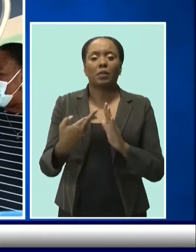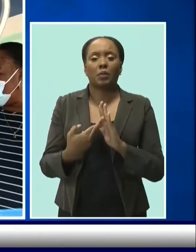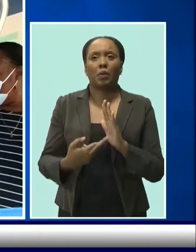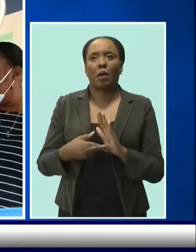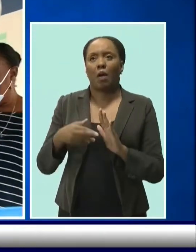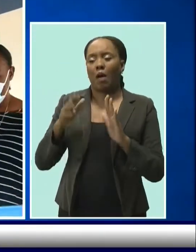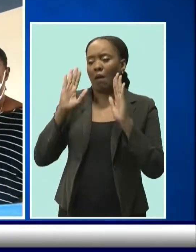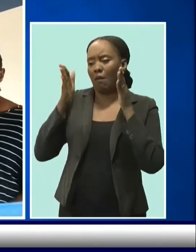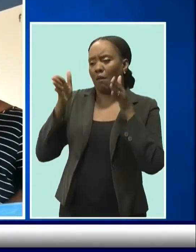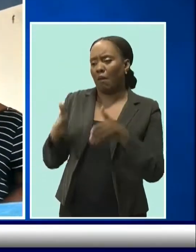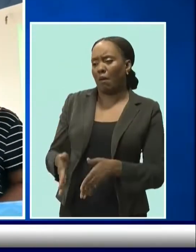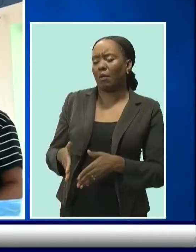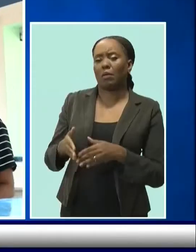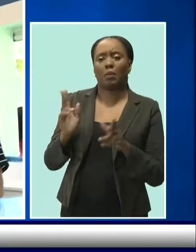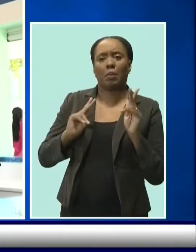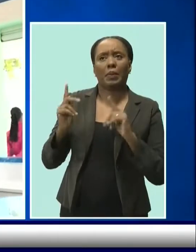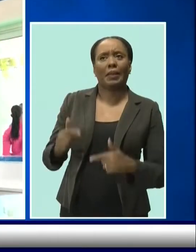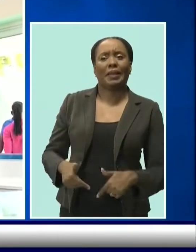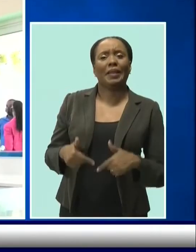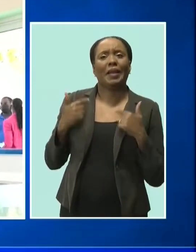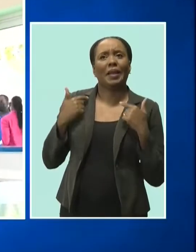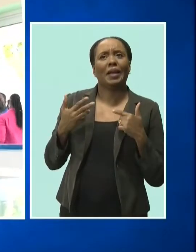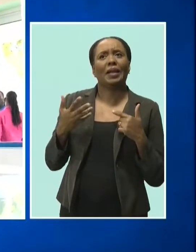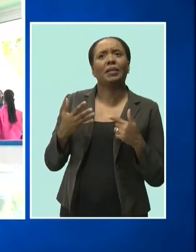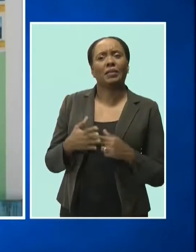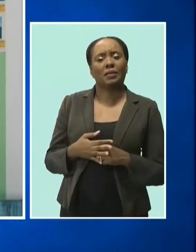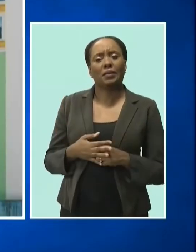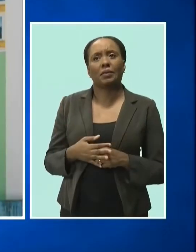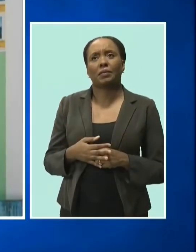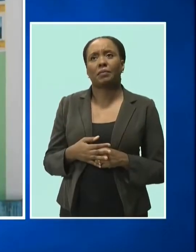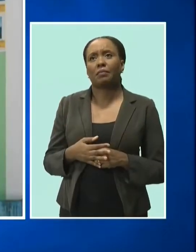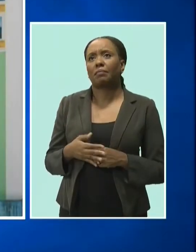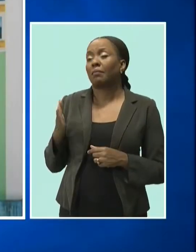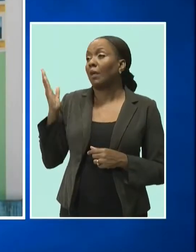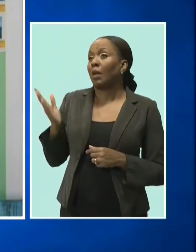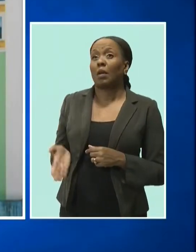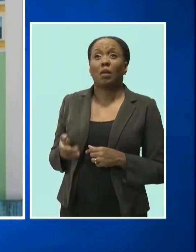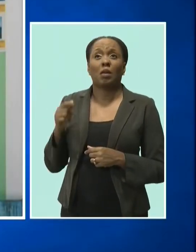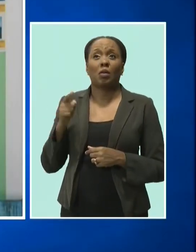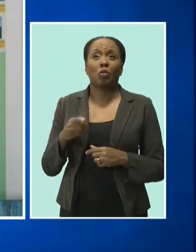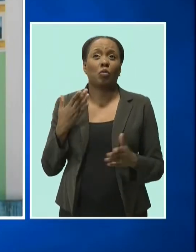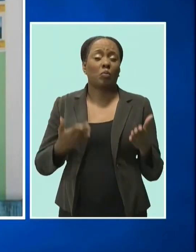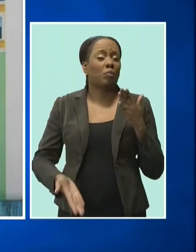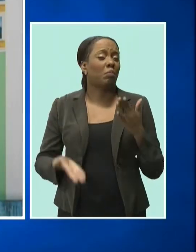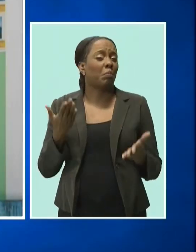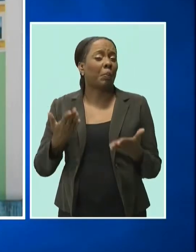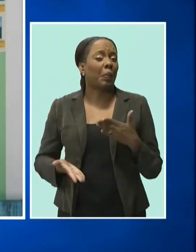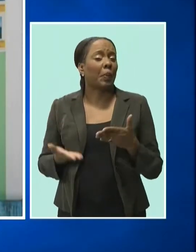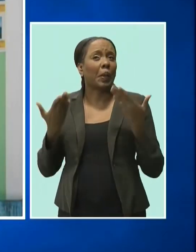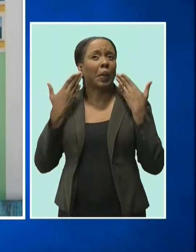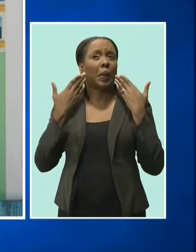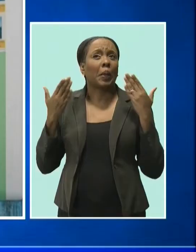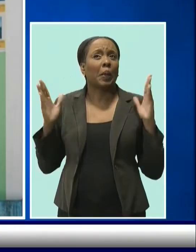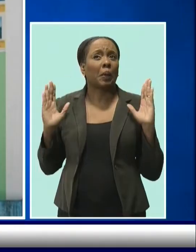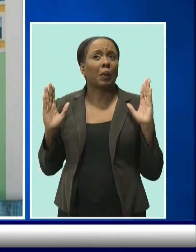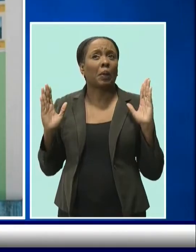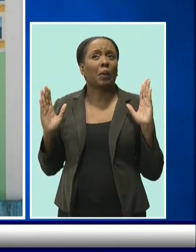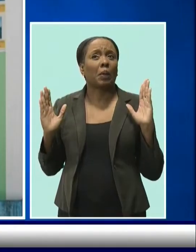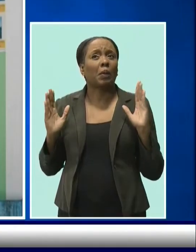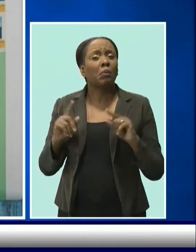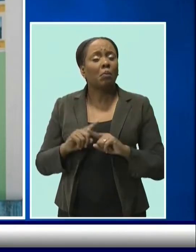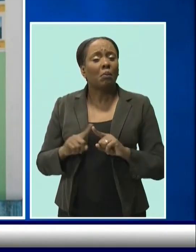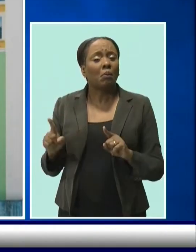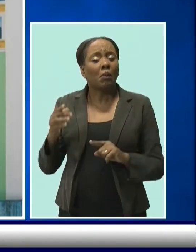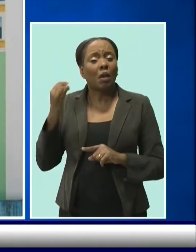on livelihoods and sustainability. In this market, you may not know, but the counters were extremely high,